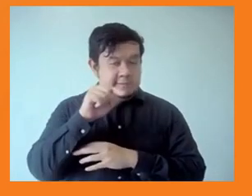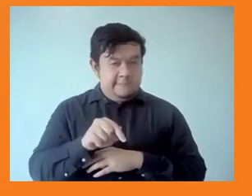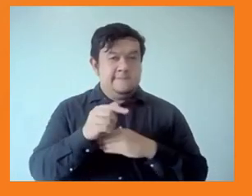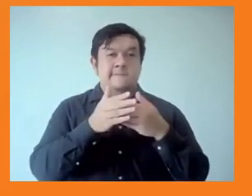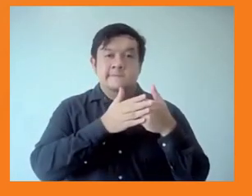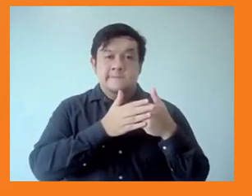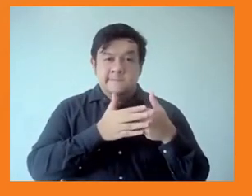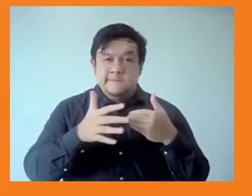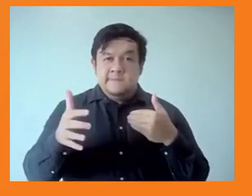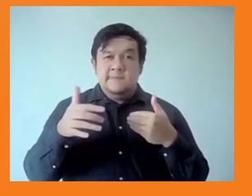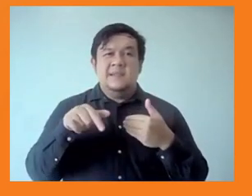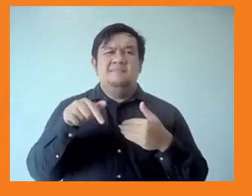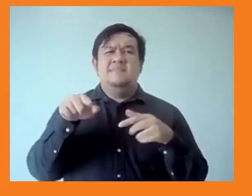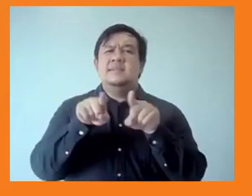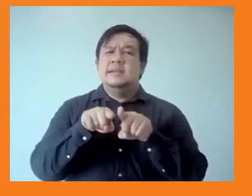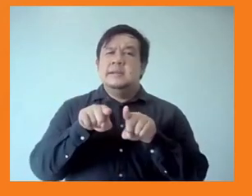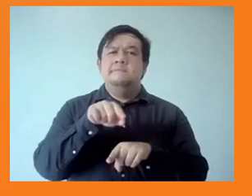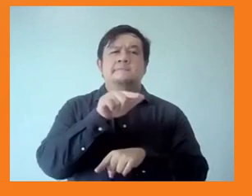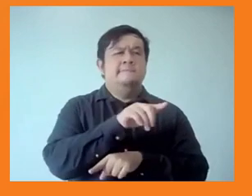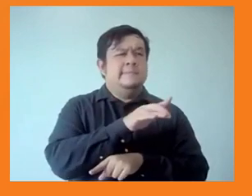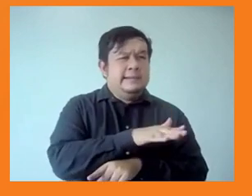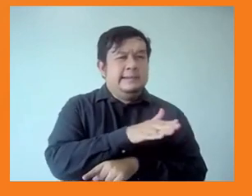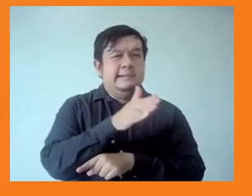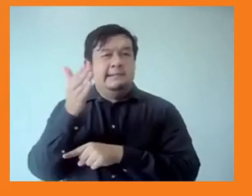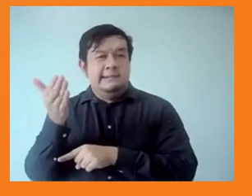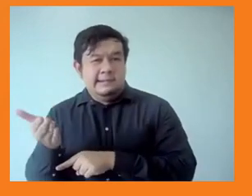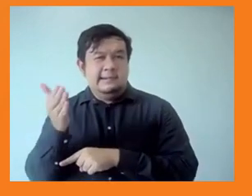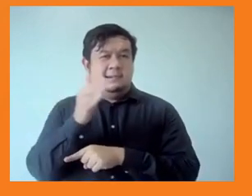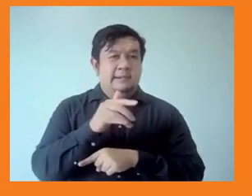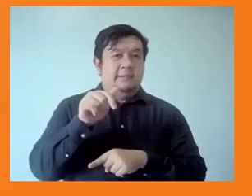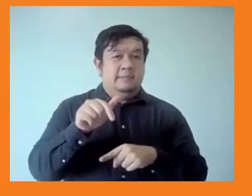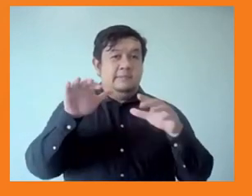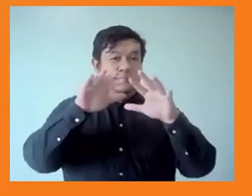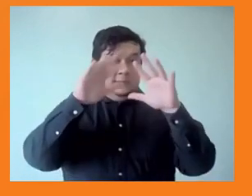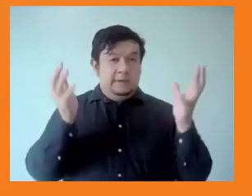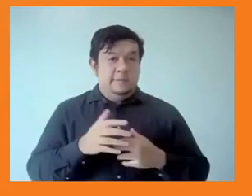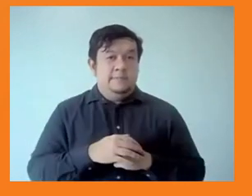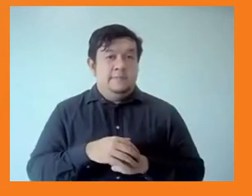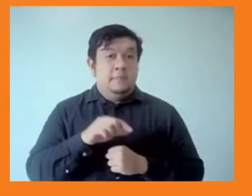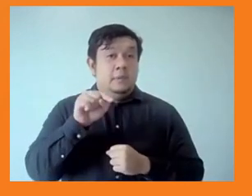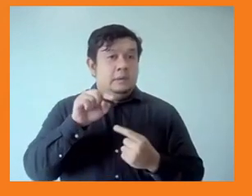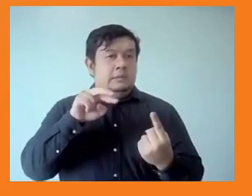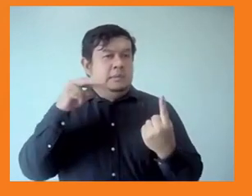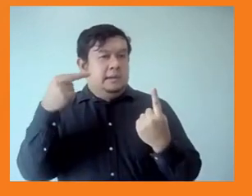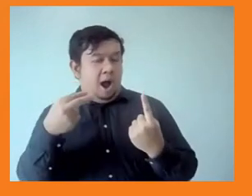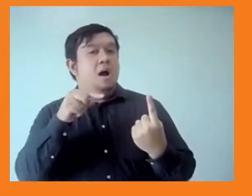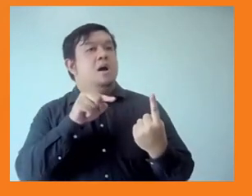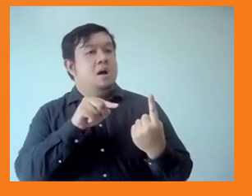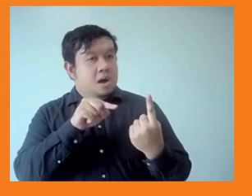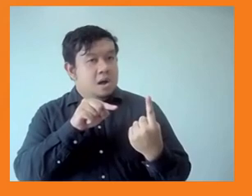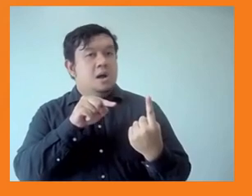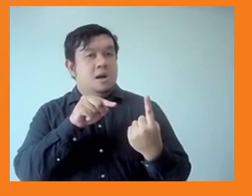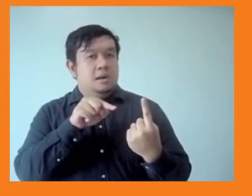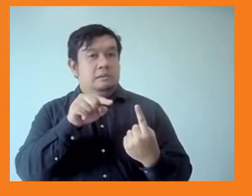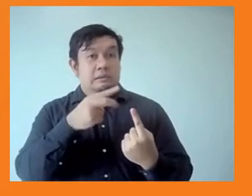models. For instance, the World Bank, you know, started to think about this a few years ago and has published a little bit about this. I think